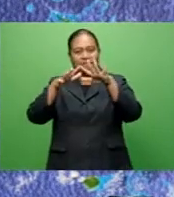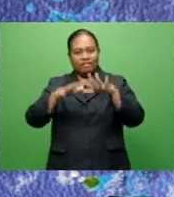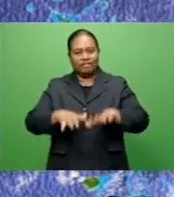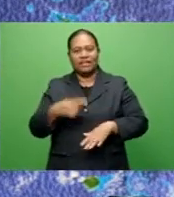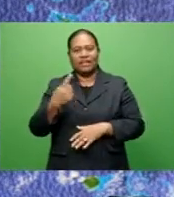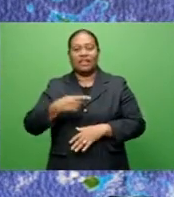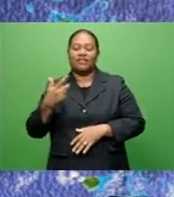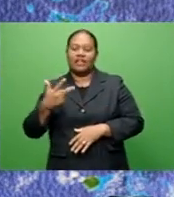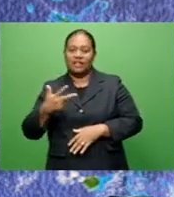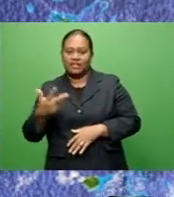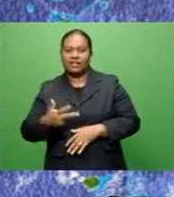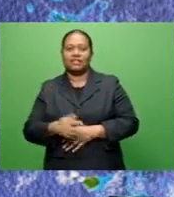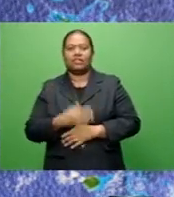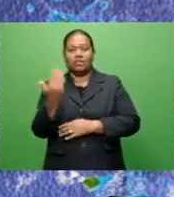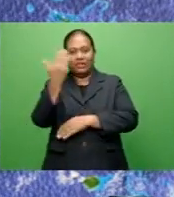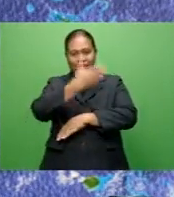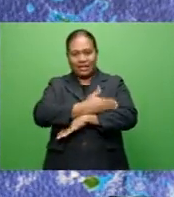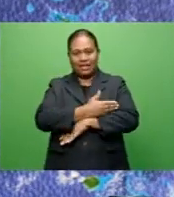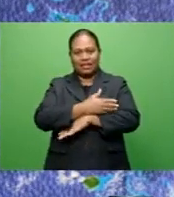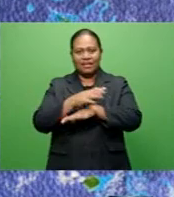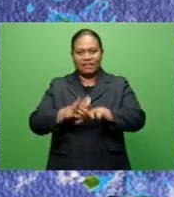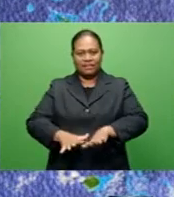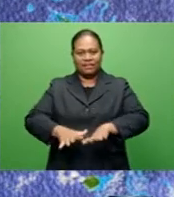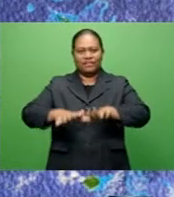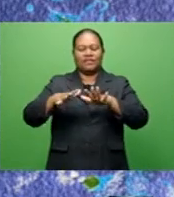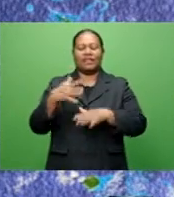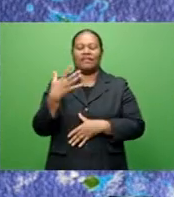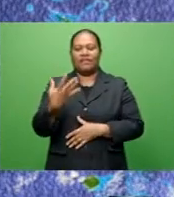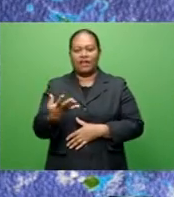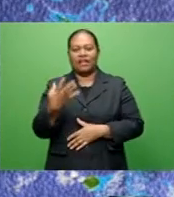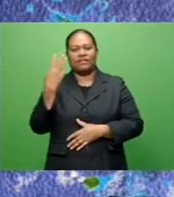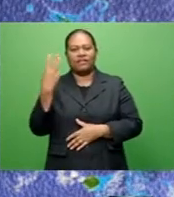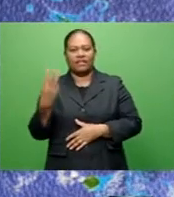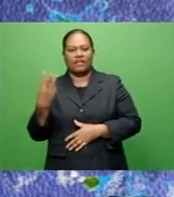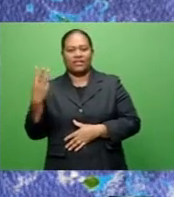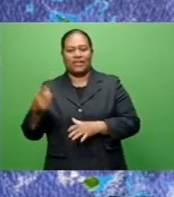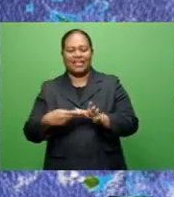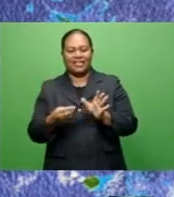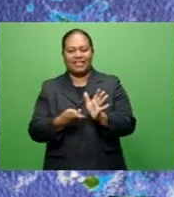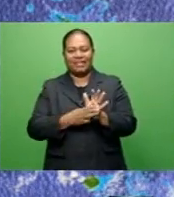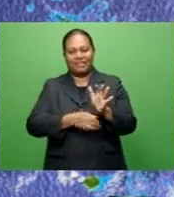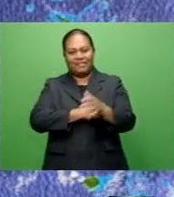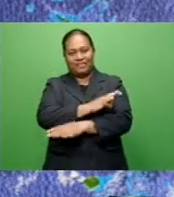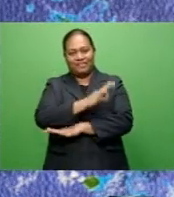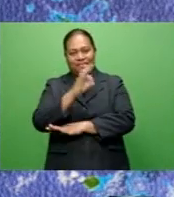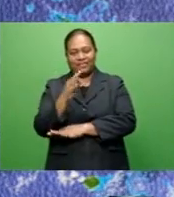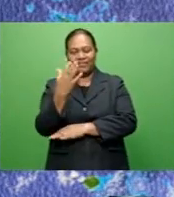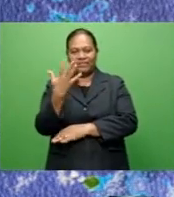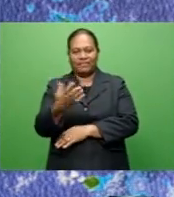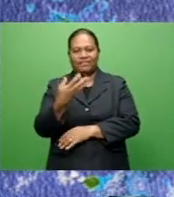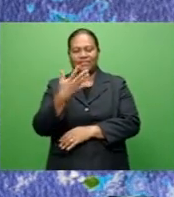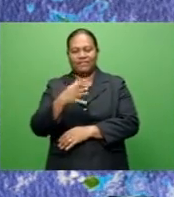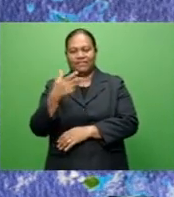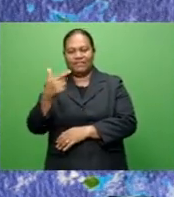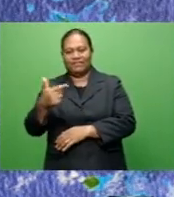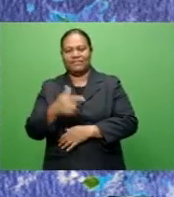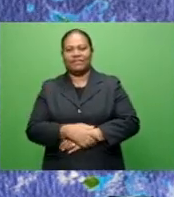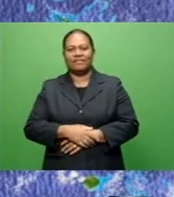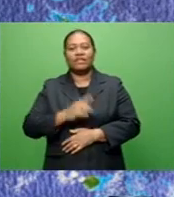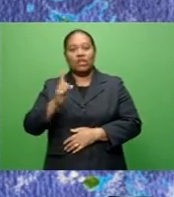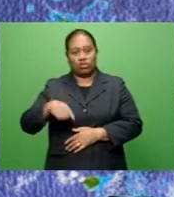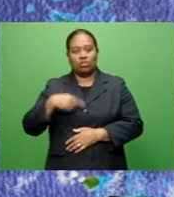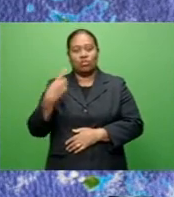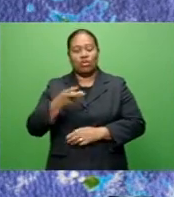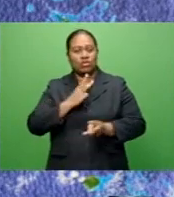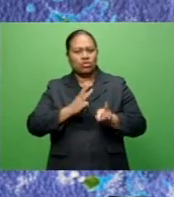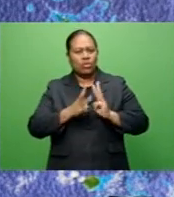is at 11.18 tonight, followed by high tide at 5.33 a.m. Sunrise is at 5.57. The outlook for